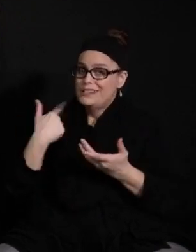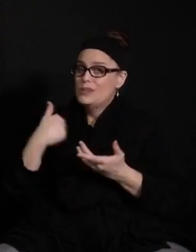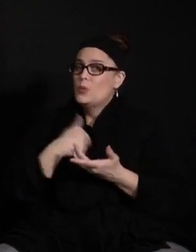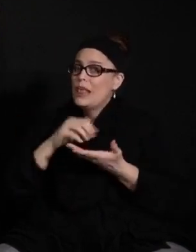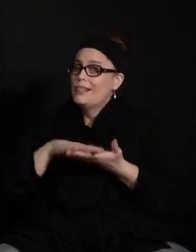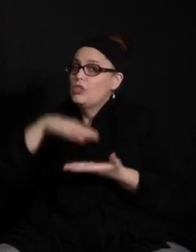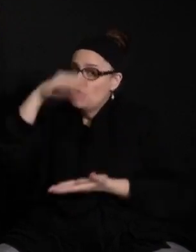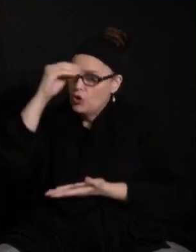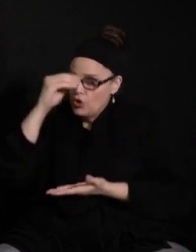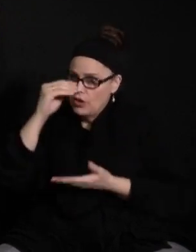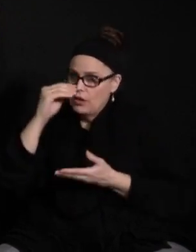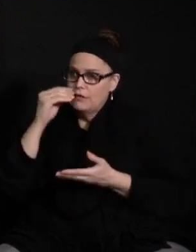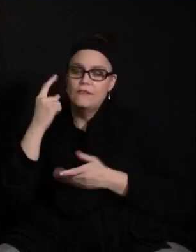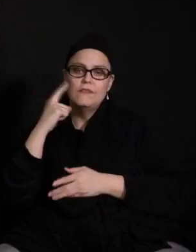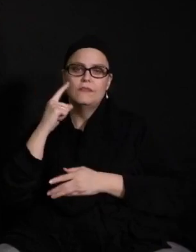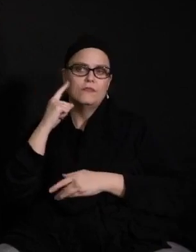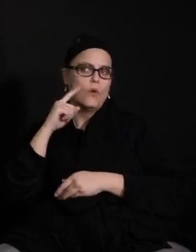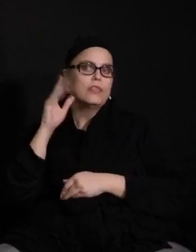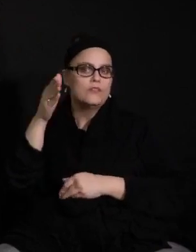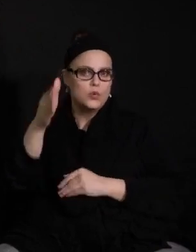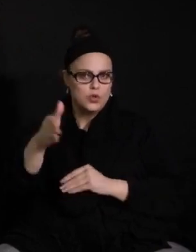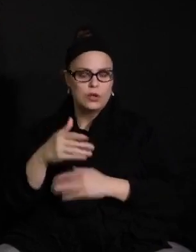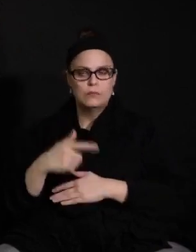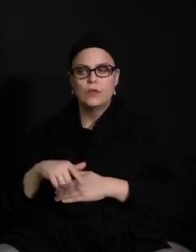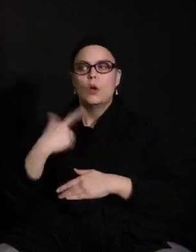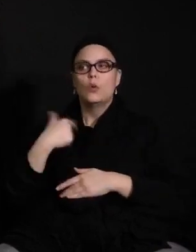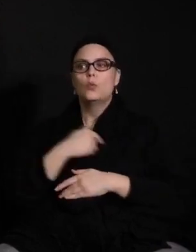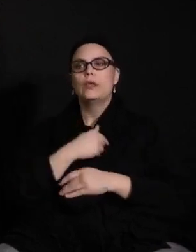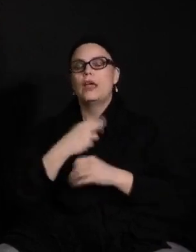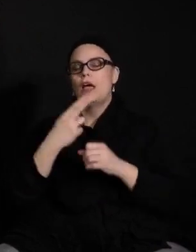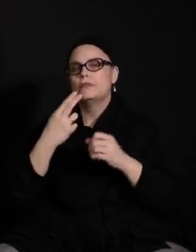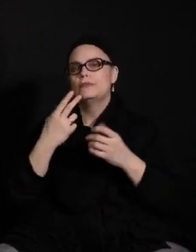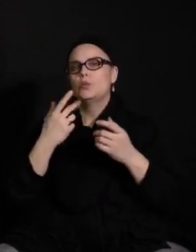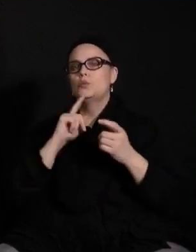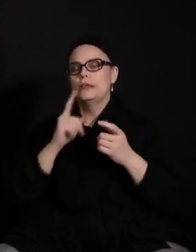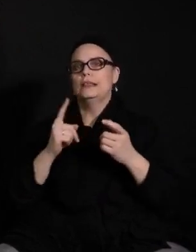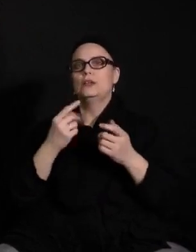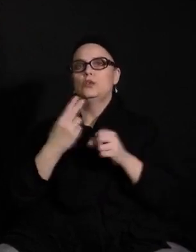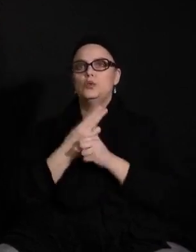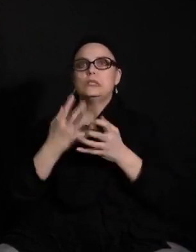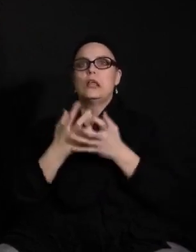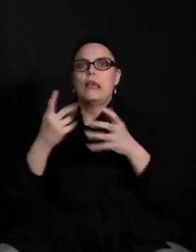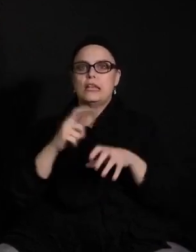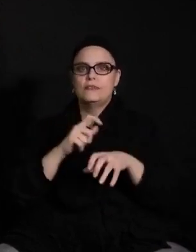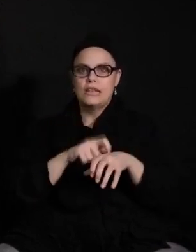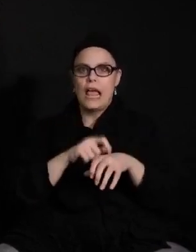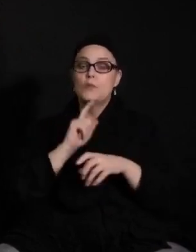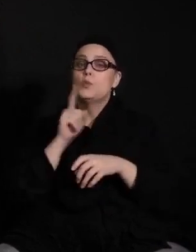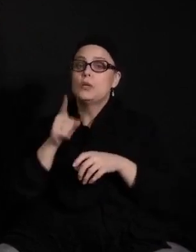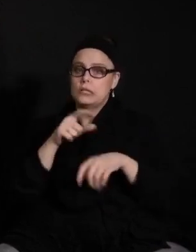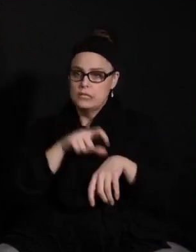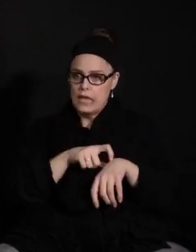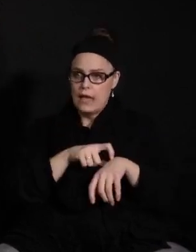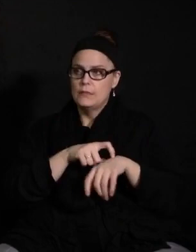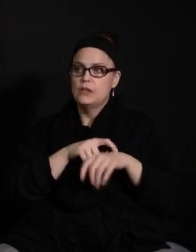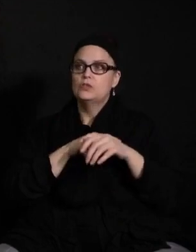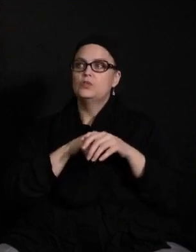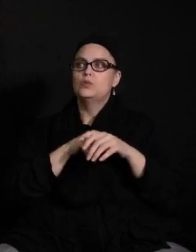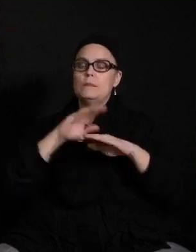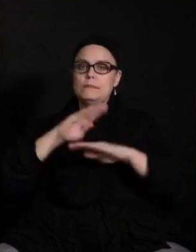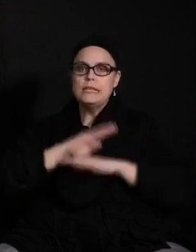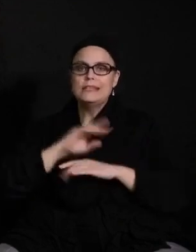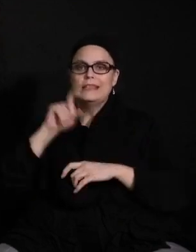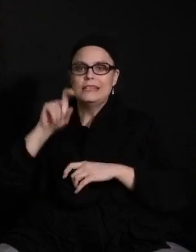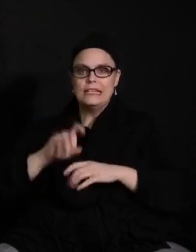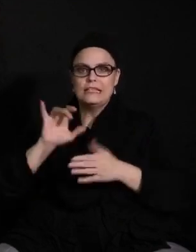we learned from the future? We have spent so much time adapting in real time to meet the needs of this challenge. I think there's